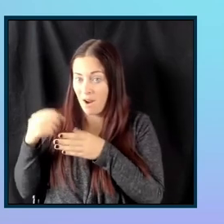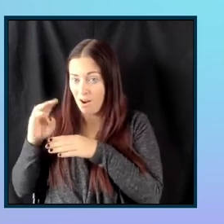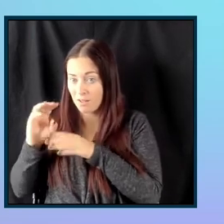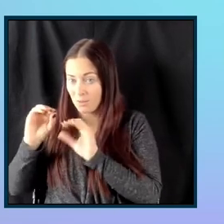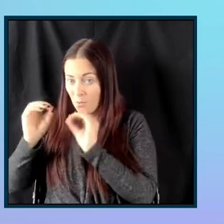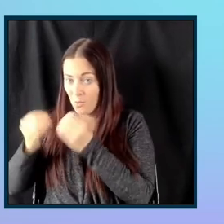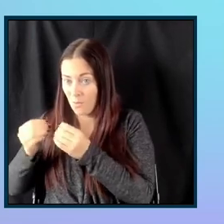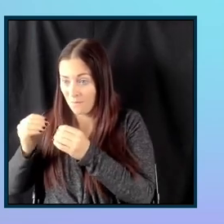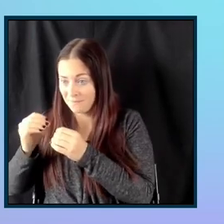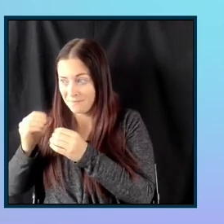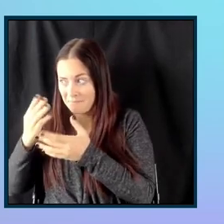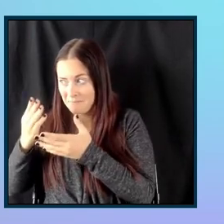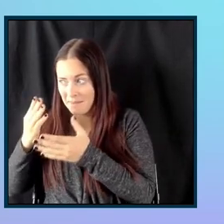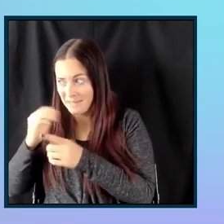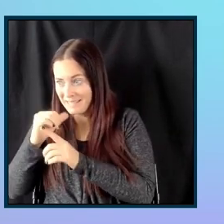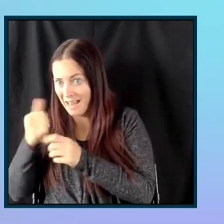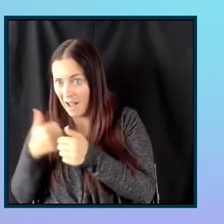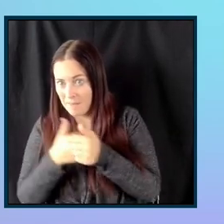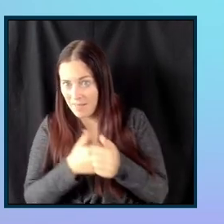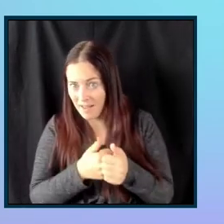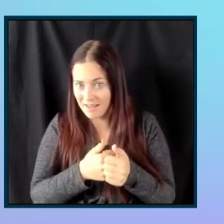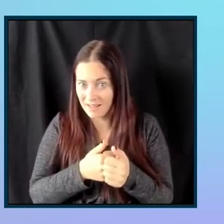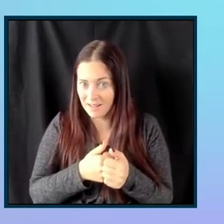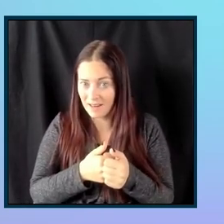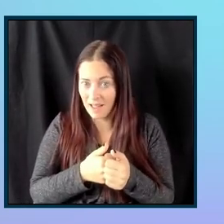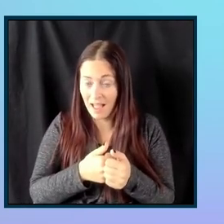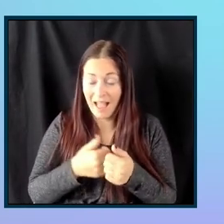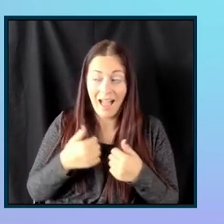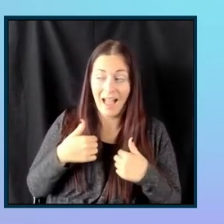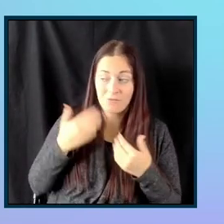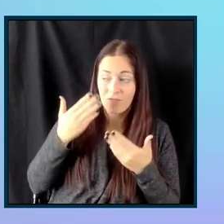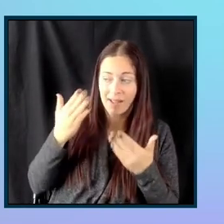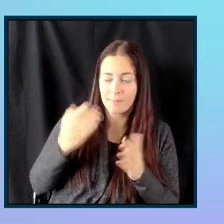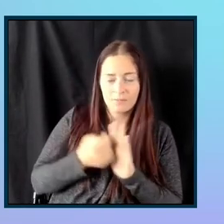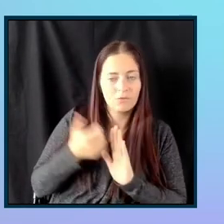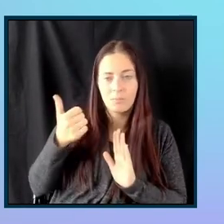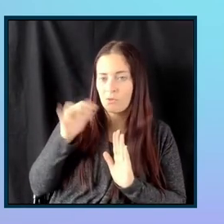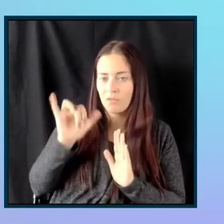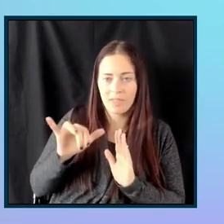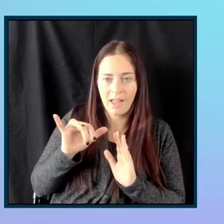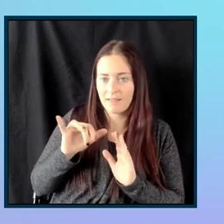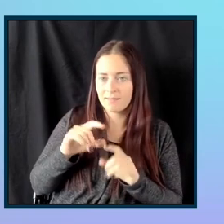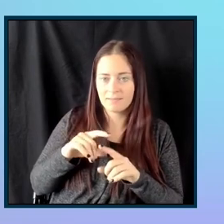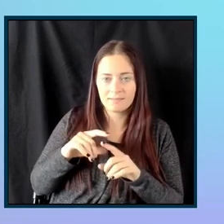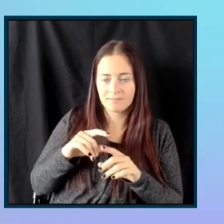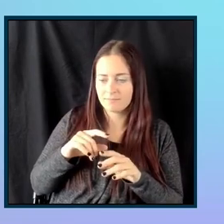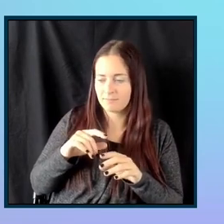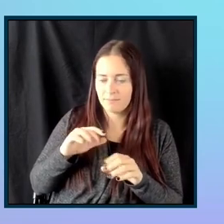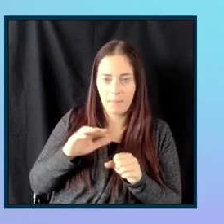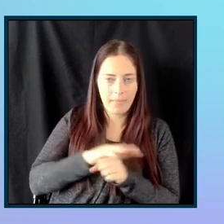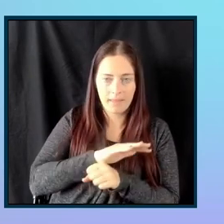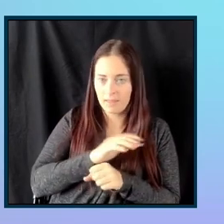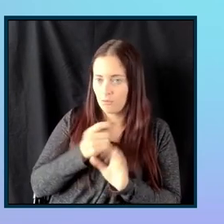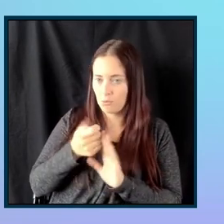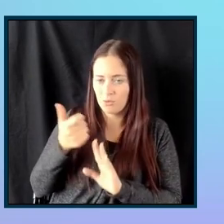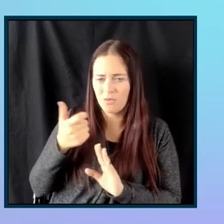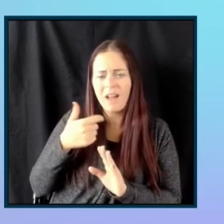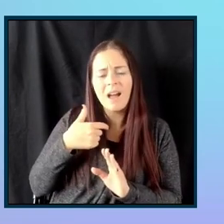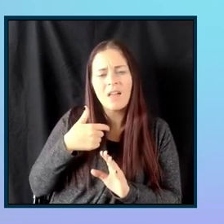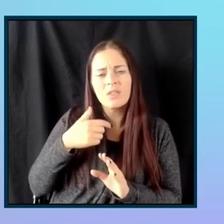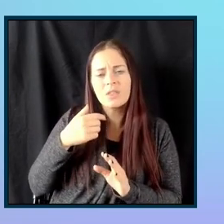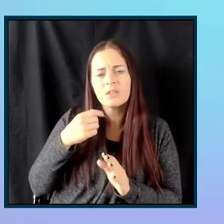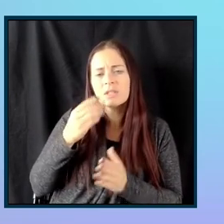Ooh, is it, I would recommend, um, to just remove it if possible. Um, just remove it completely. There are certain